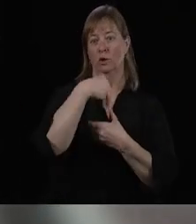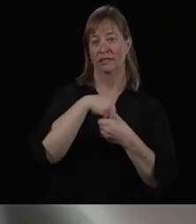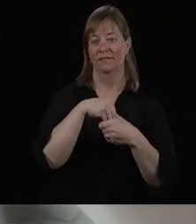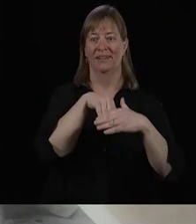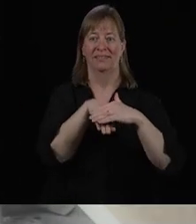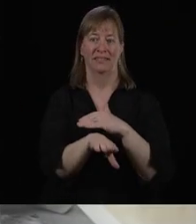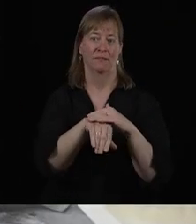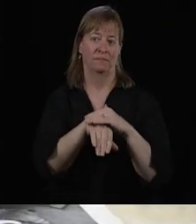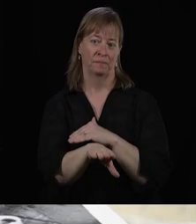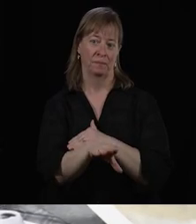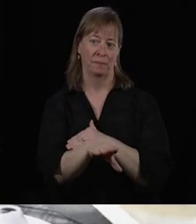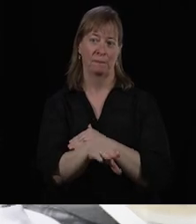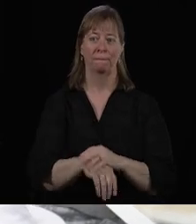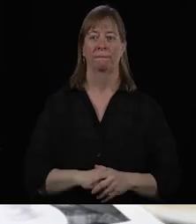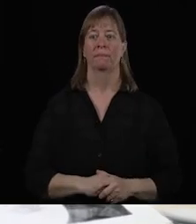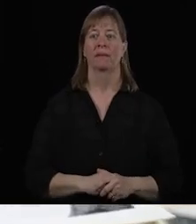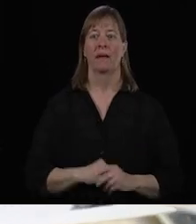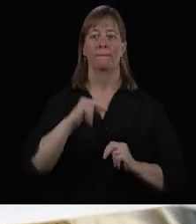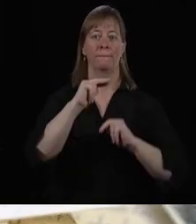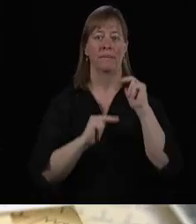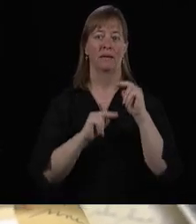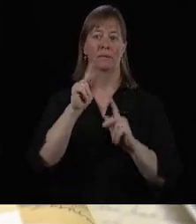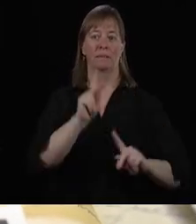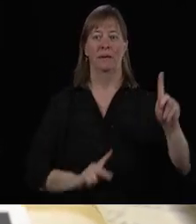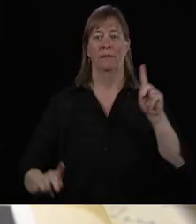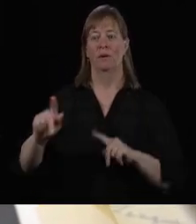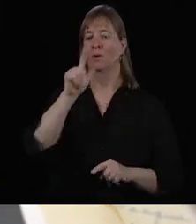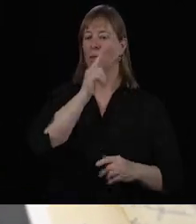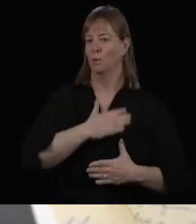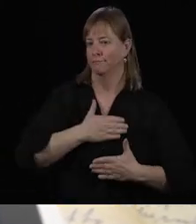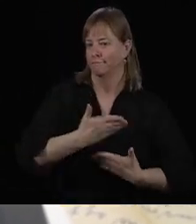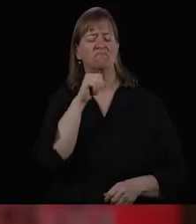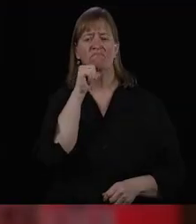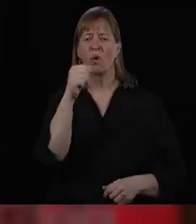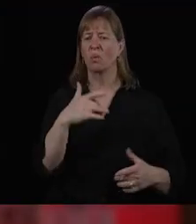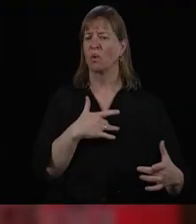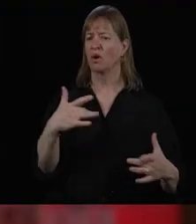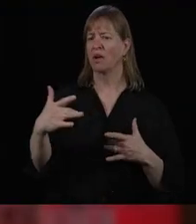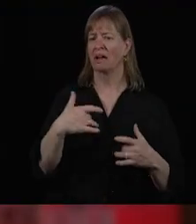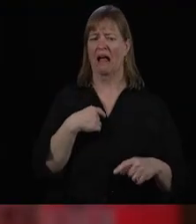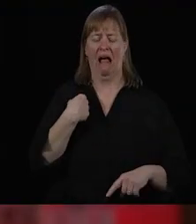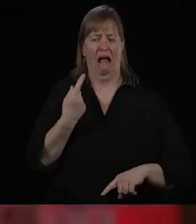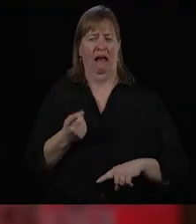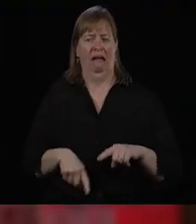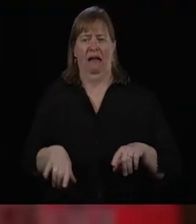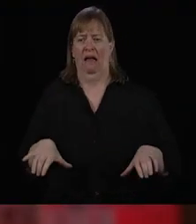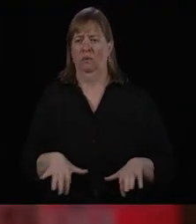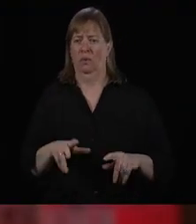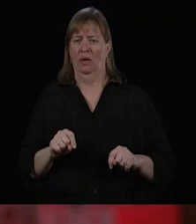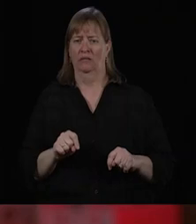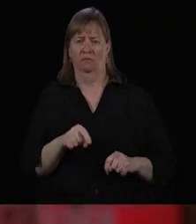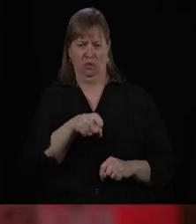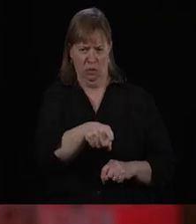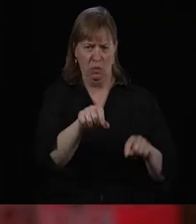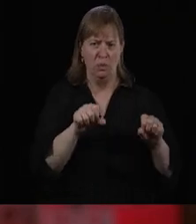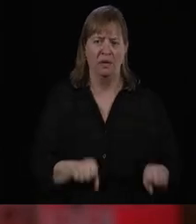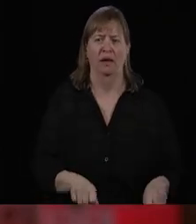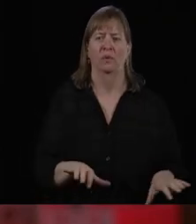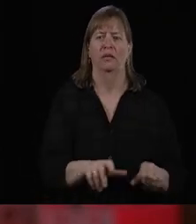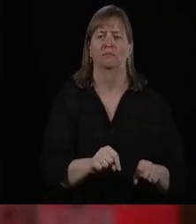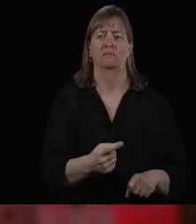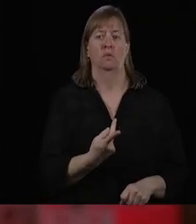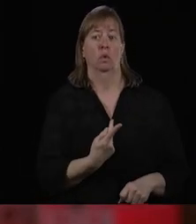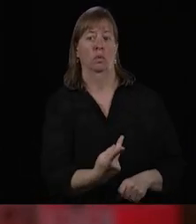built by the people who dedicated their lives to this work when you get that and you see the excitement